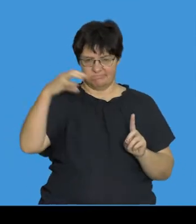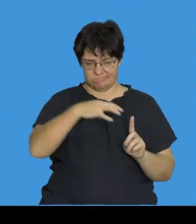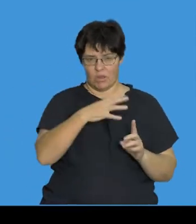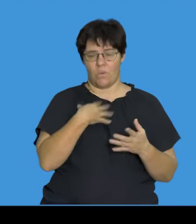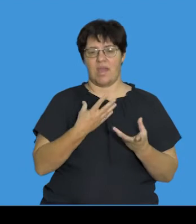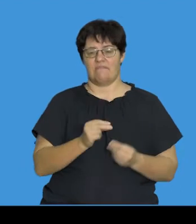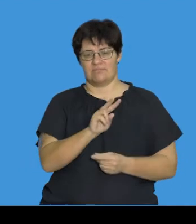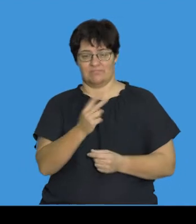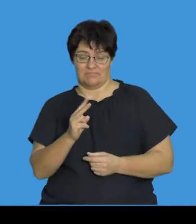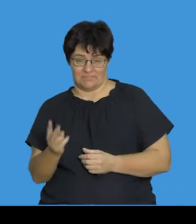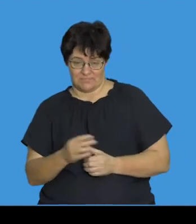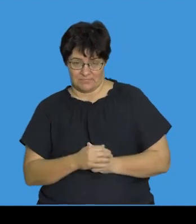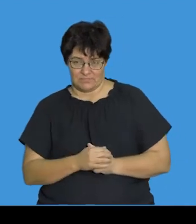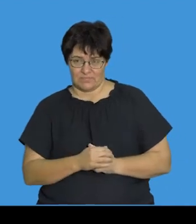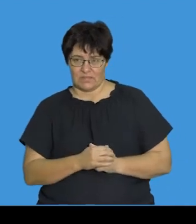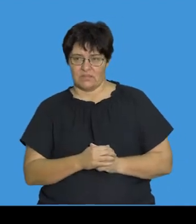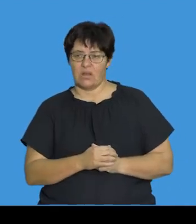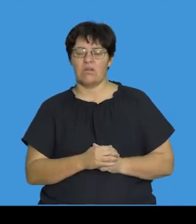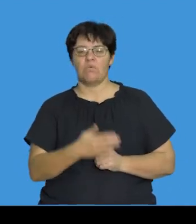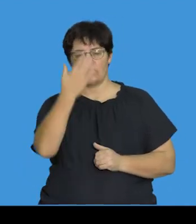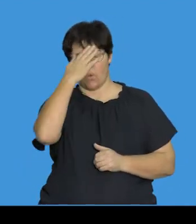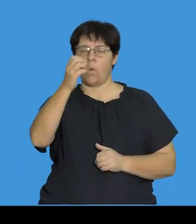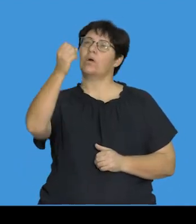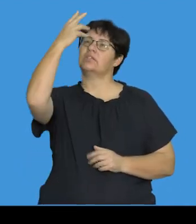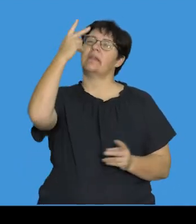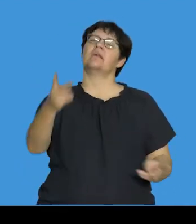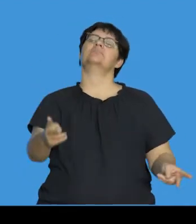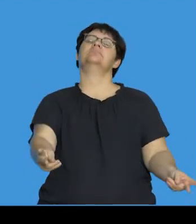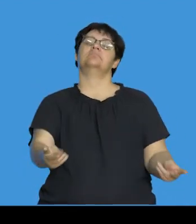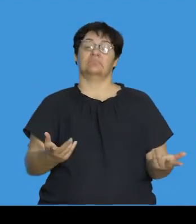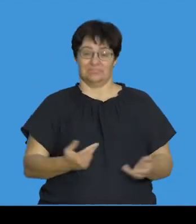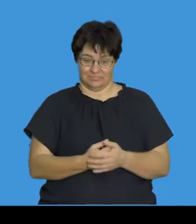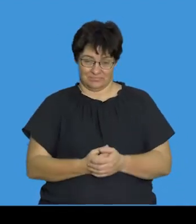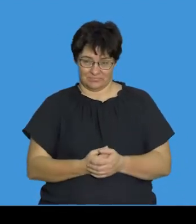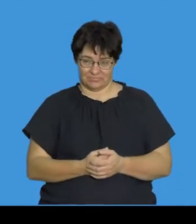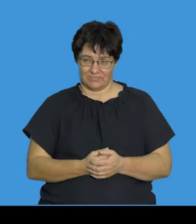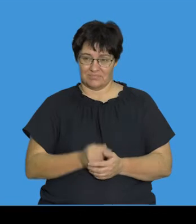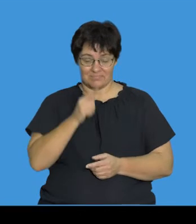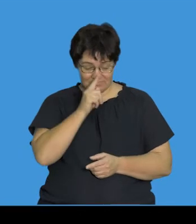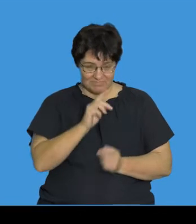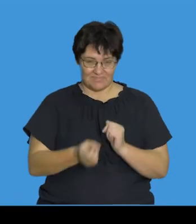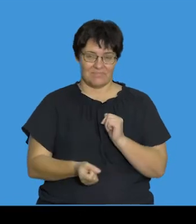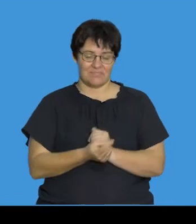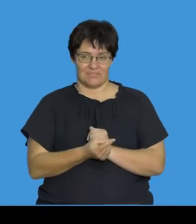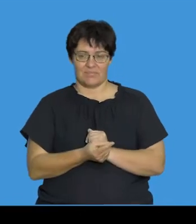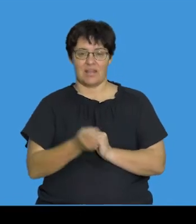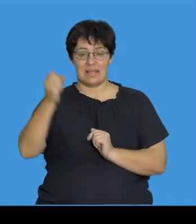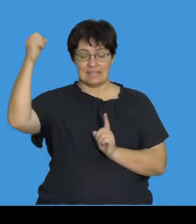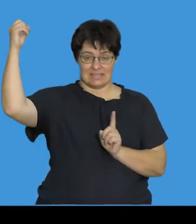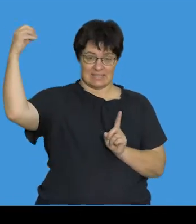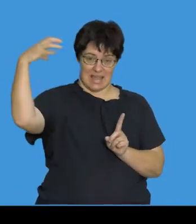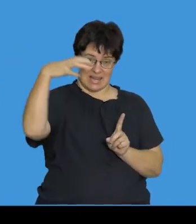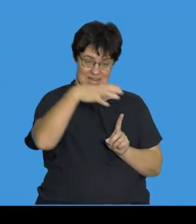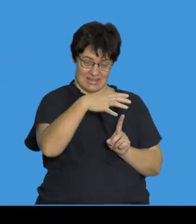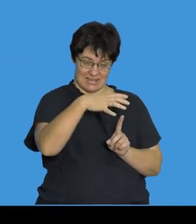mutations we have. We know that we often tend to sunbathe or bask in the sun, and that sun